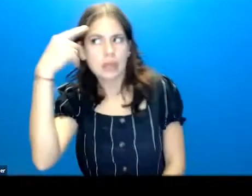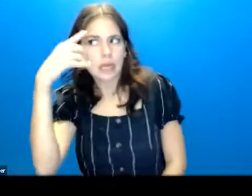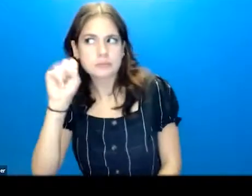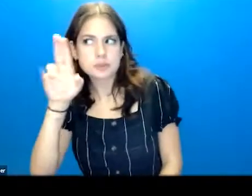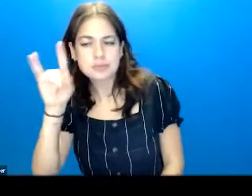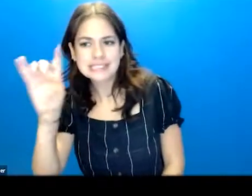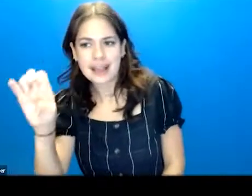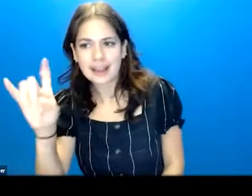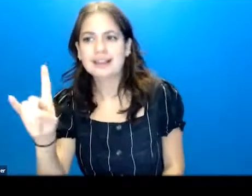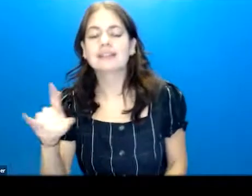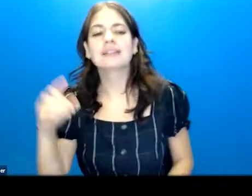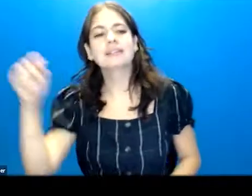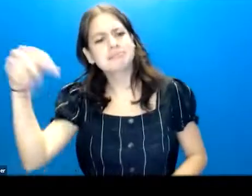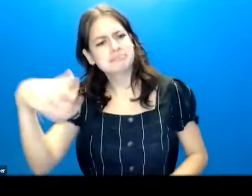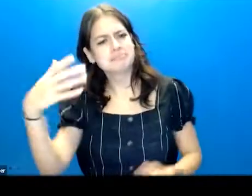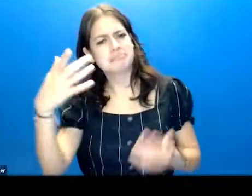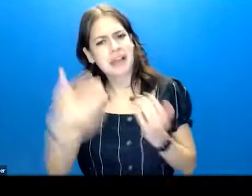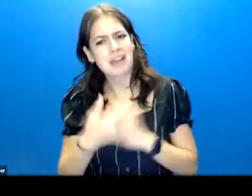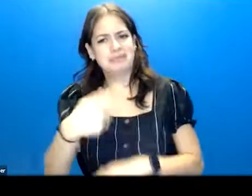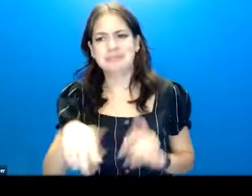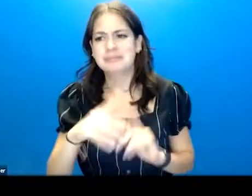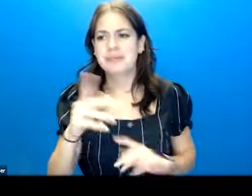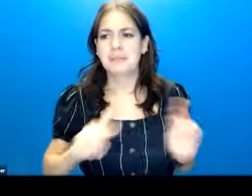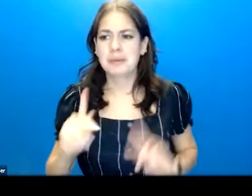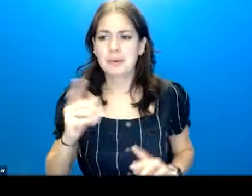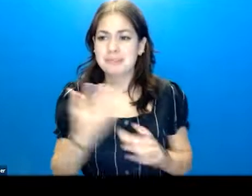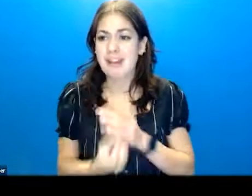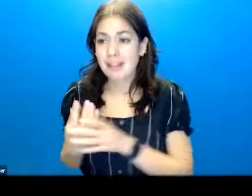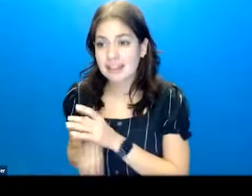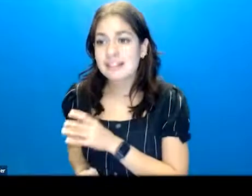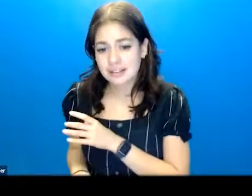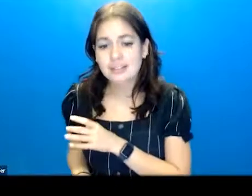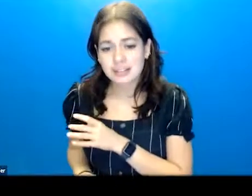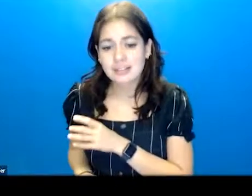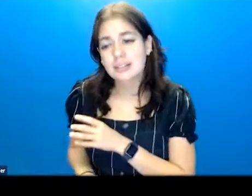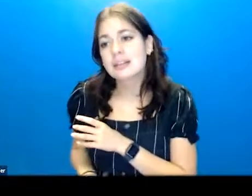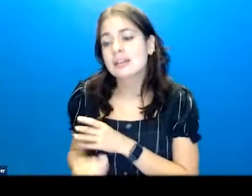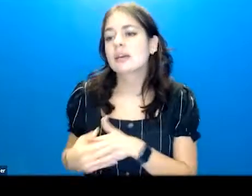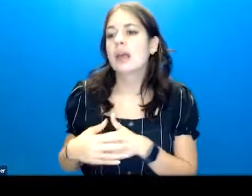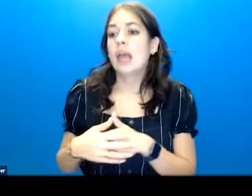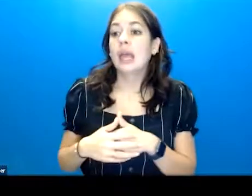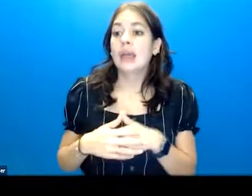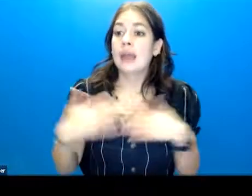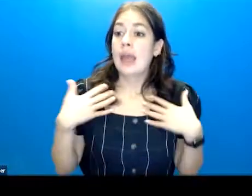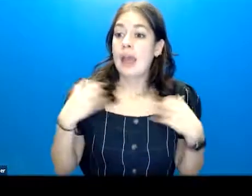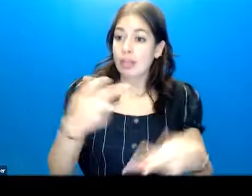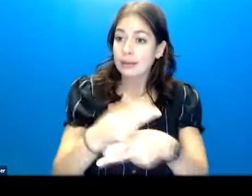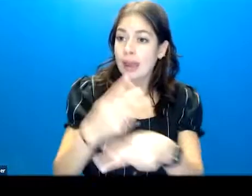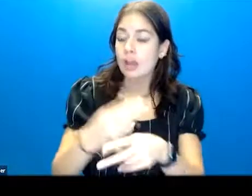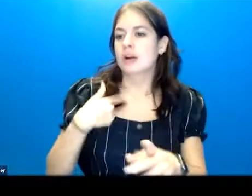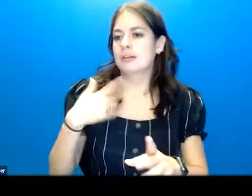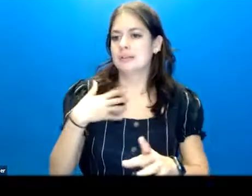this is how the folks that we're working with die. And usually in a healthcare setting, this idea of